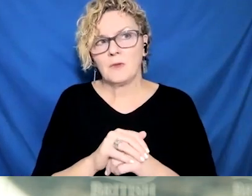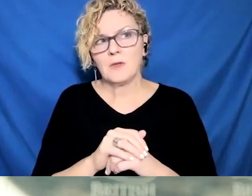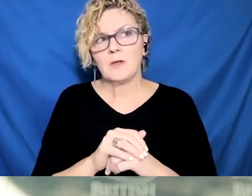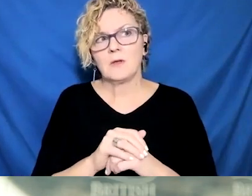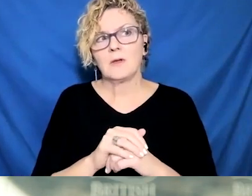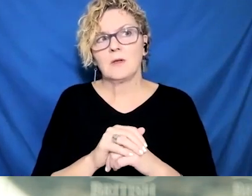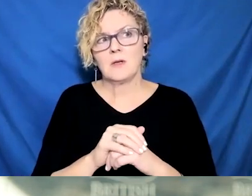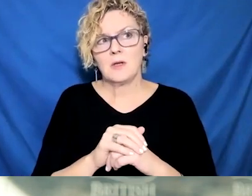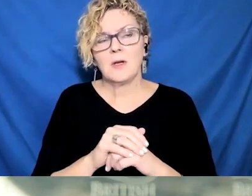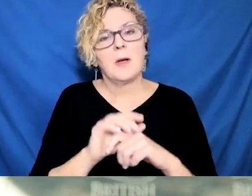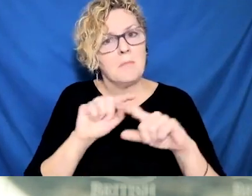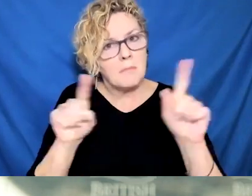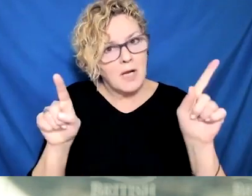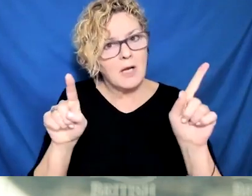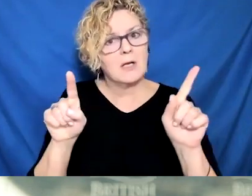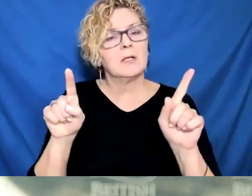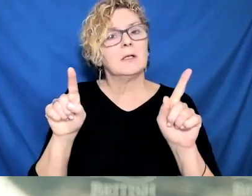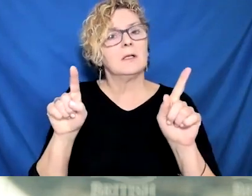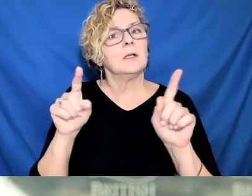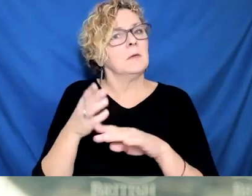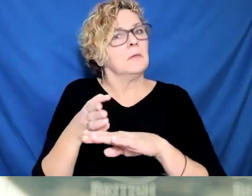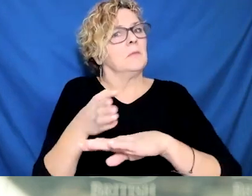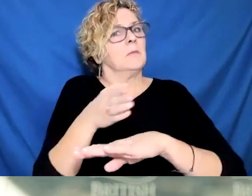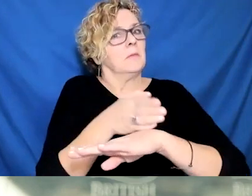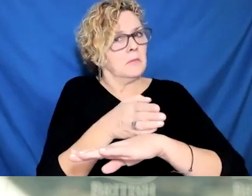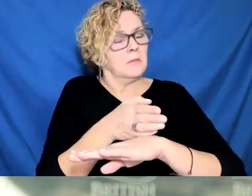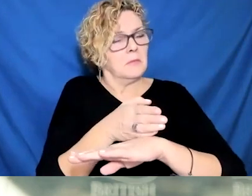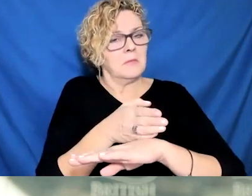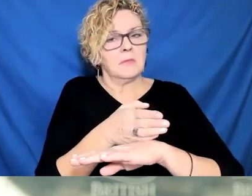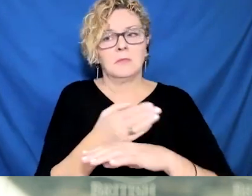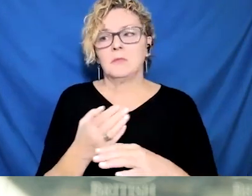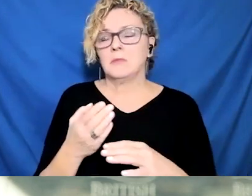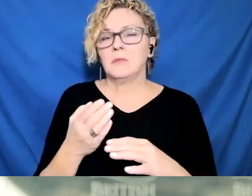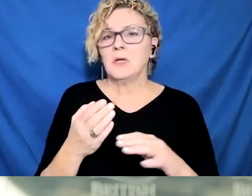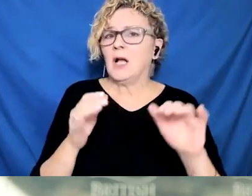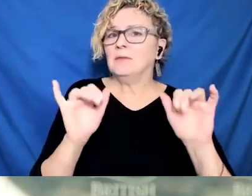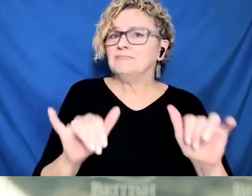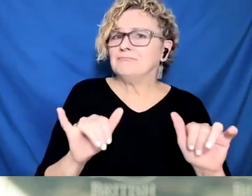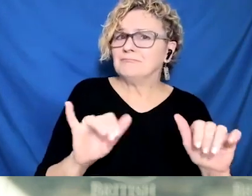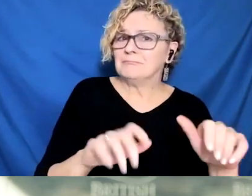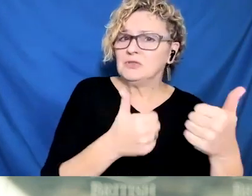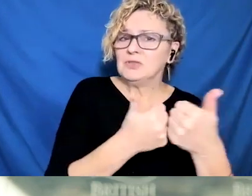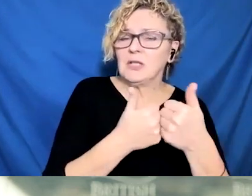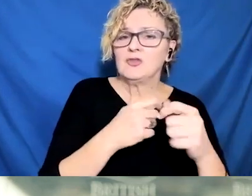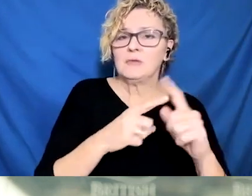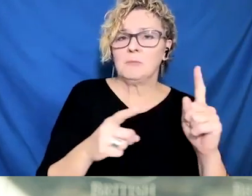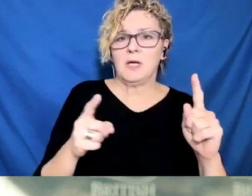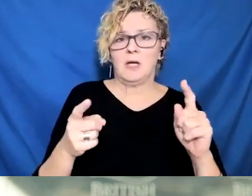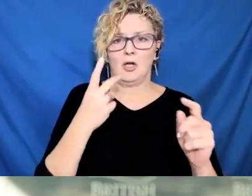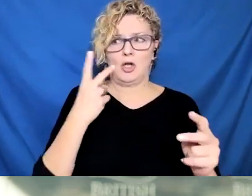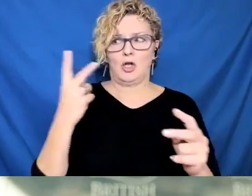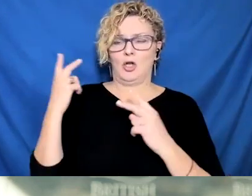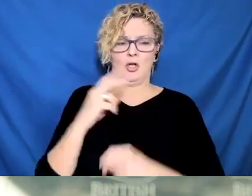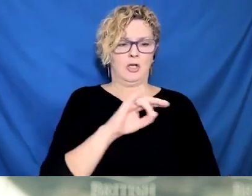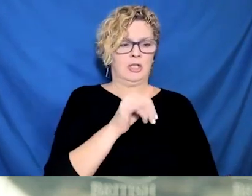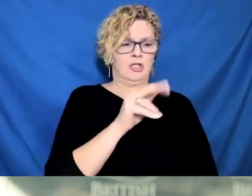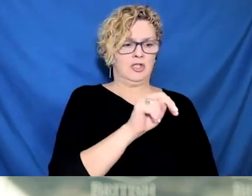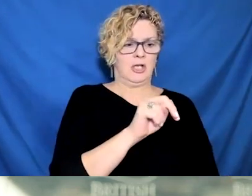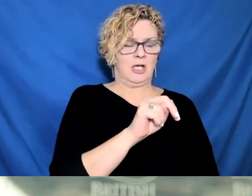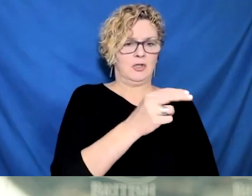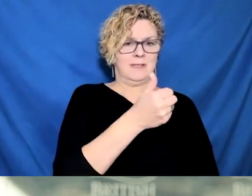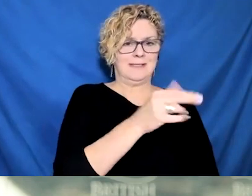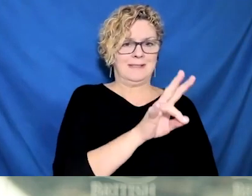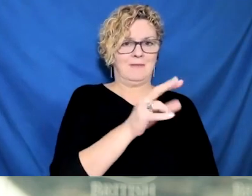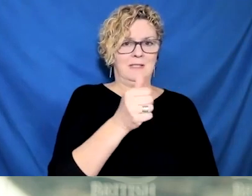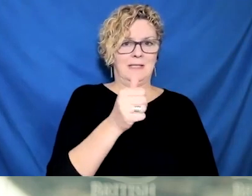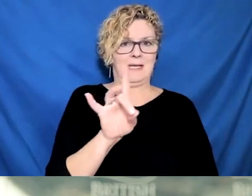I'm committed, we're committed to restoring all services that have been interrupted in the weeks to come. I